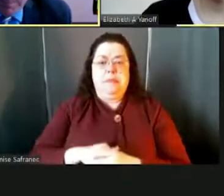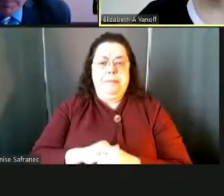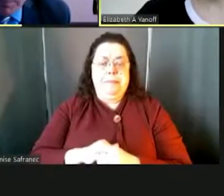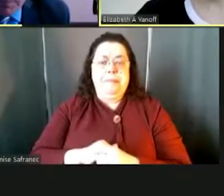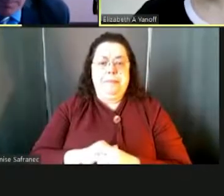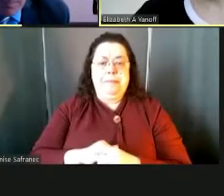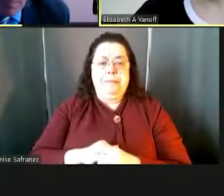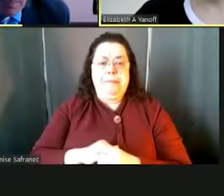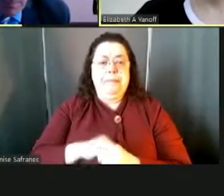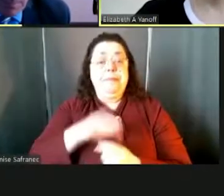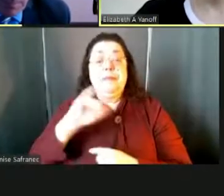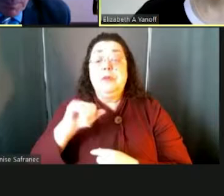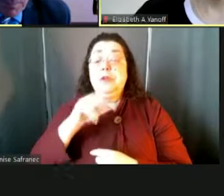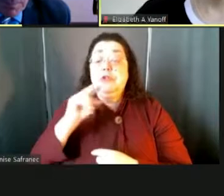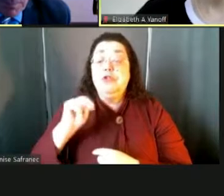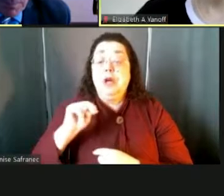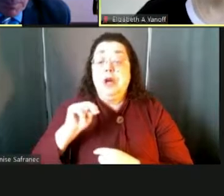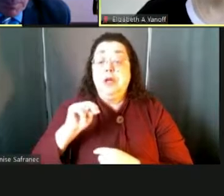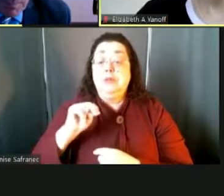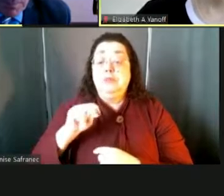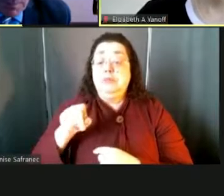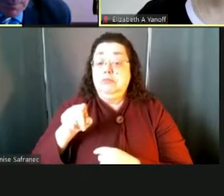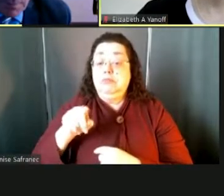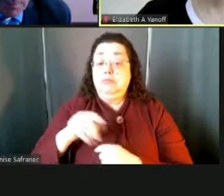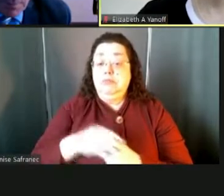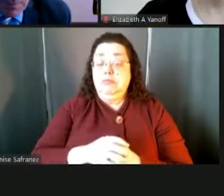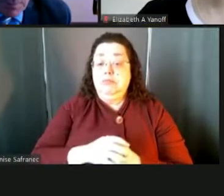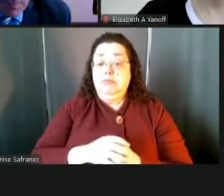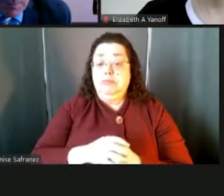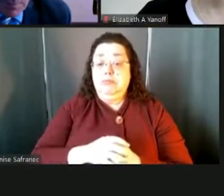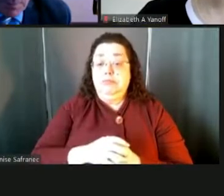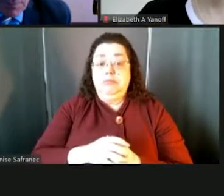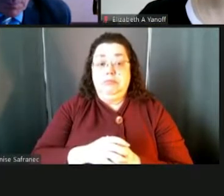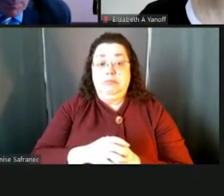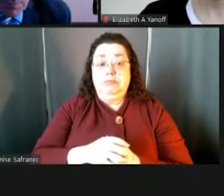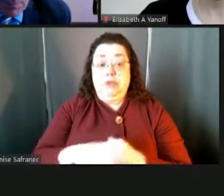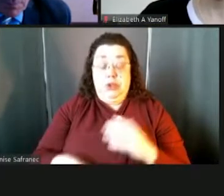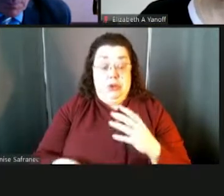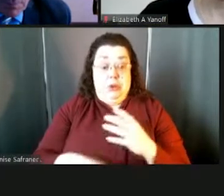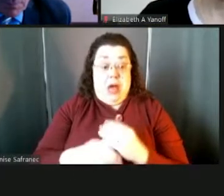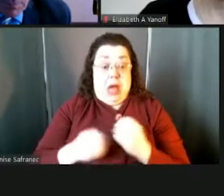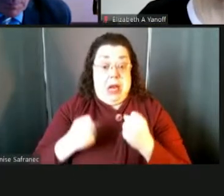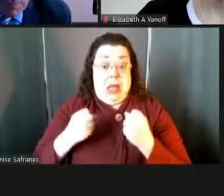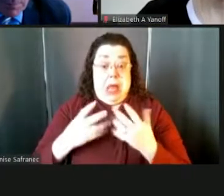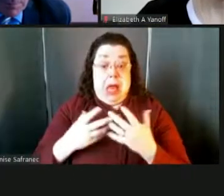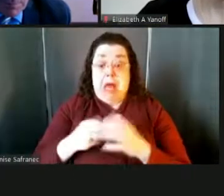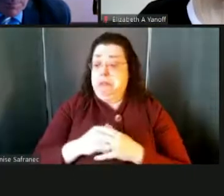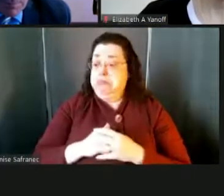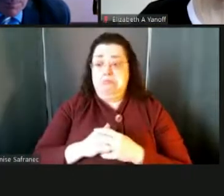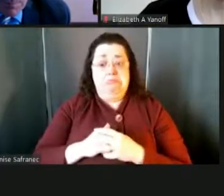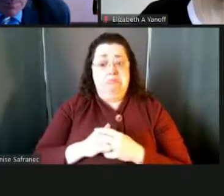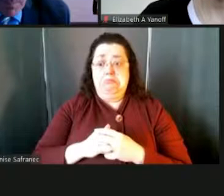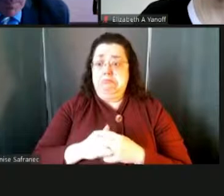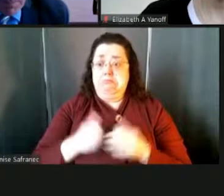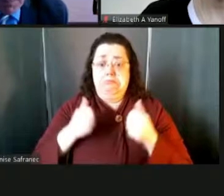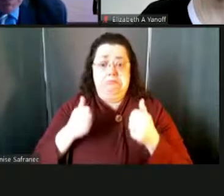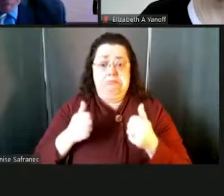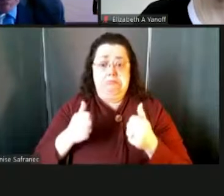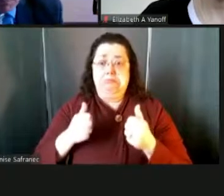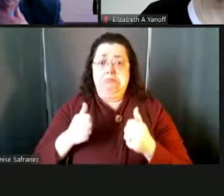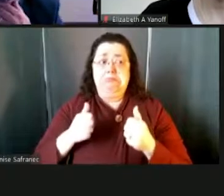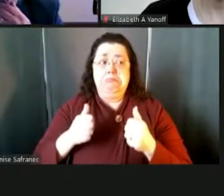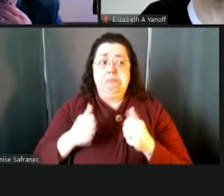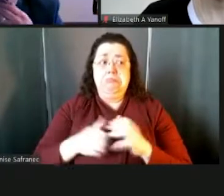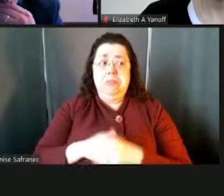John, do you want to go about that? Yeah, I don't have a ton to add because he did a great job with that. But yeah, it's really the technology is